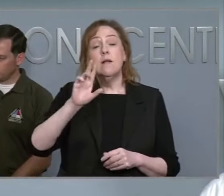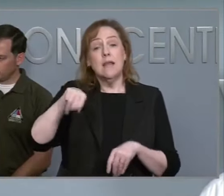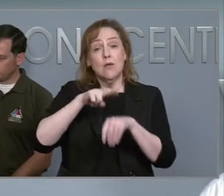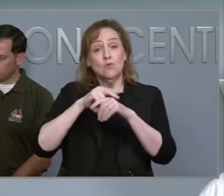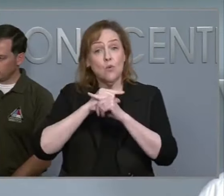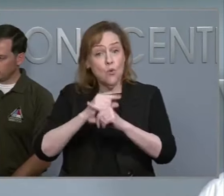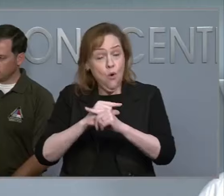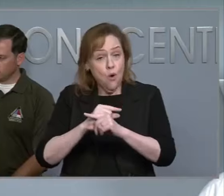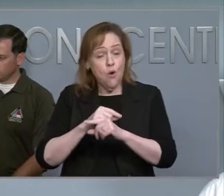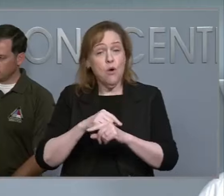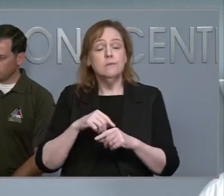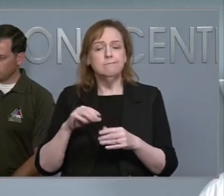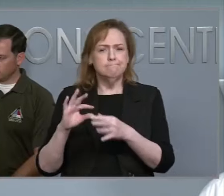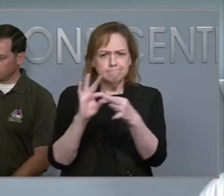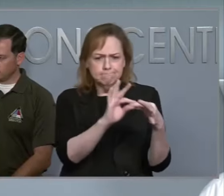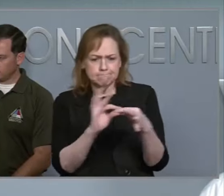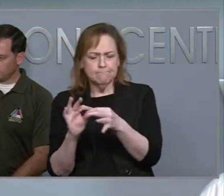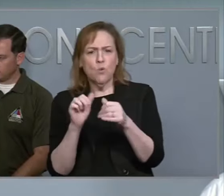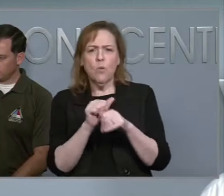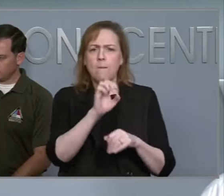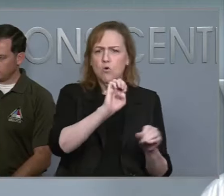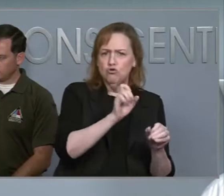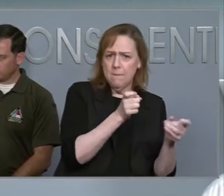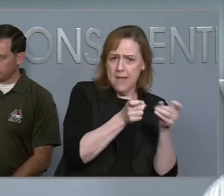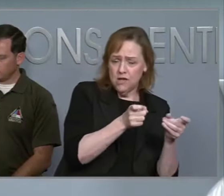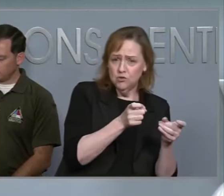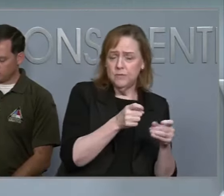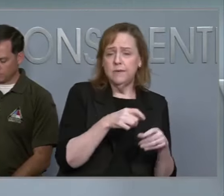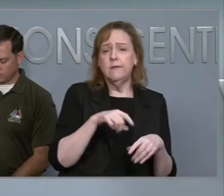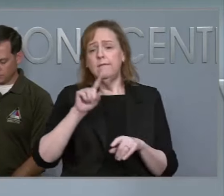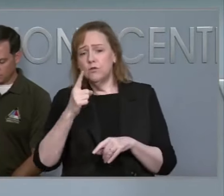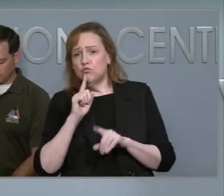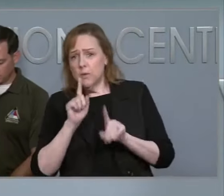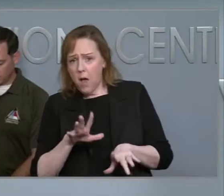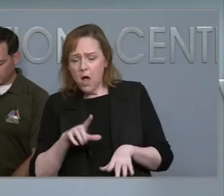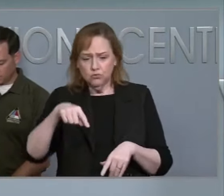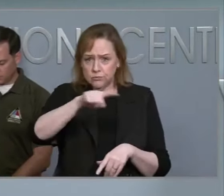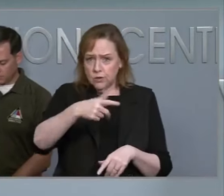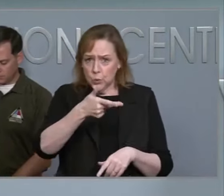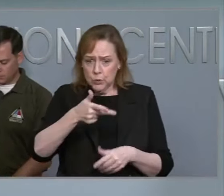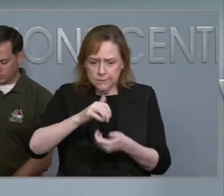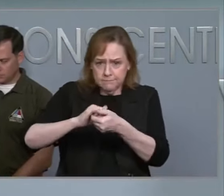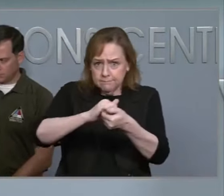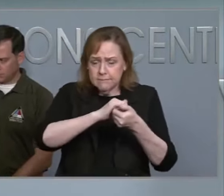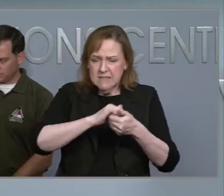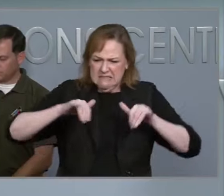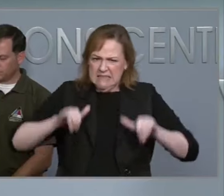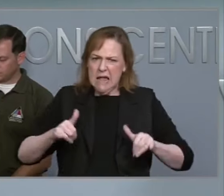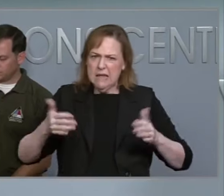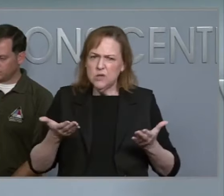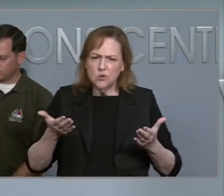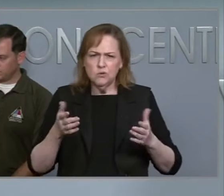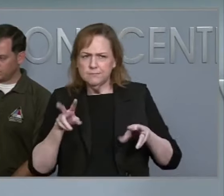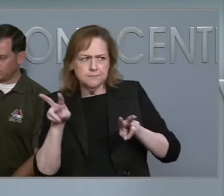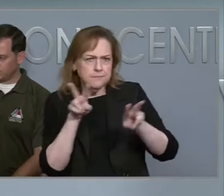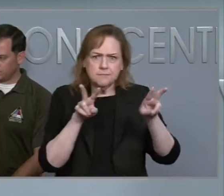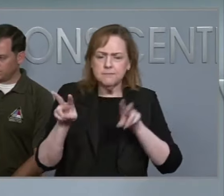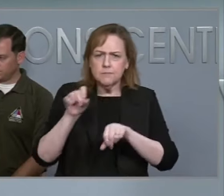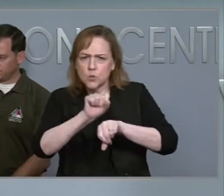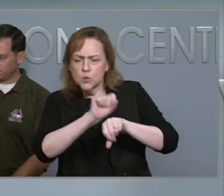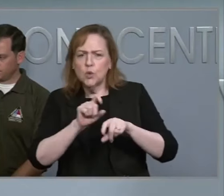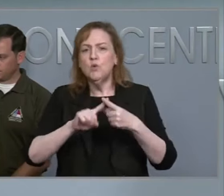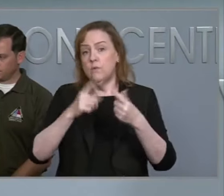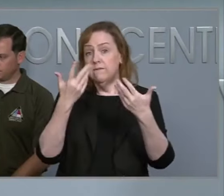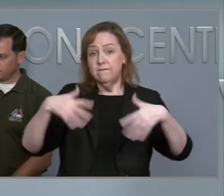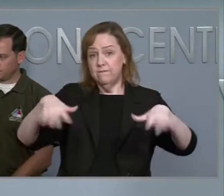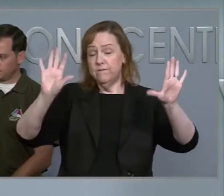coordination with emergency management and first responders, are here until the mission is complete. In closing, I want to